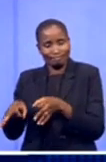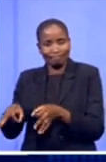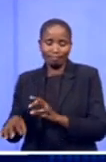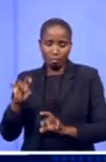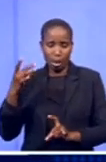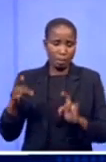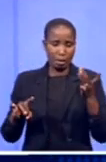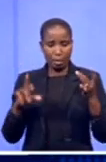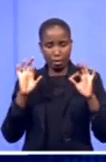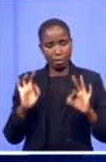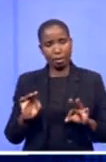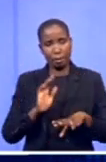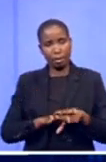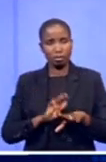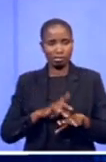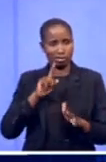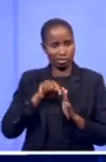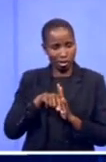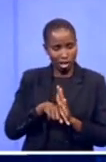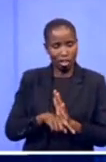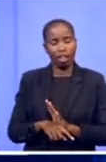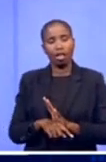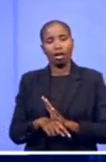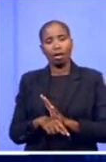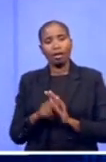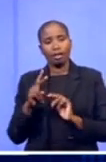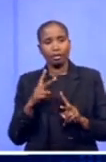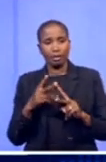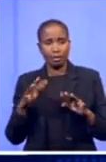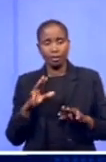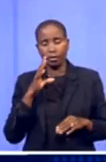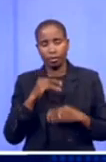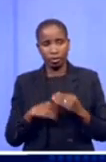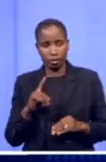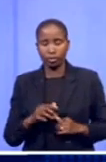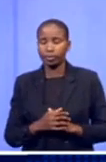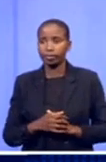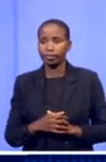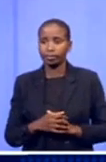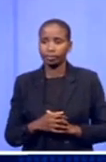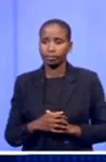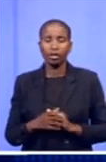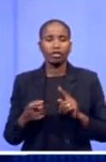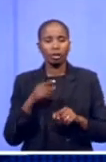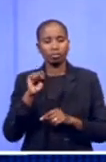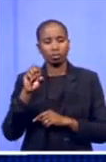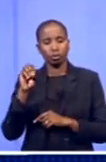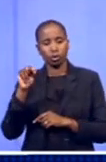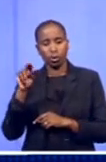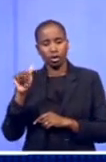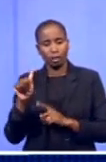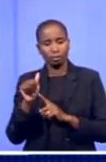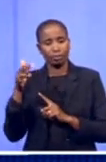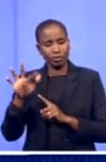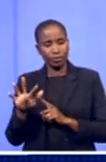reforms that he talked about when he spoke in Sona. He will also touch on the socio-economic aspects